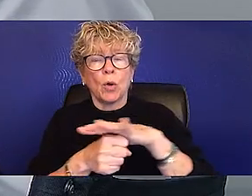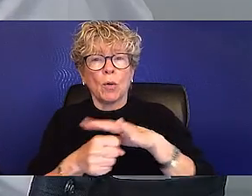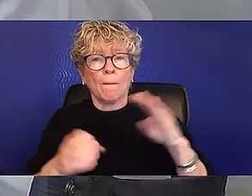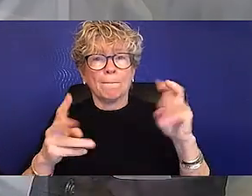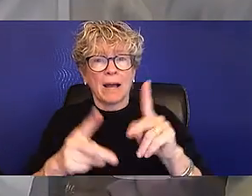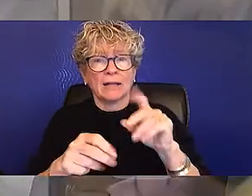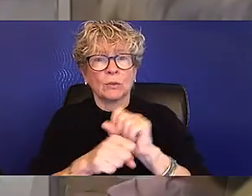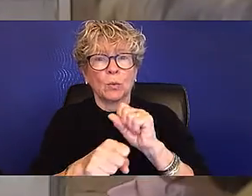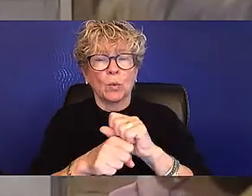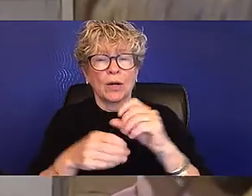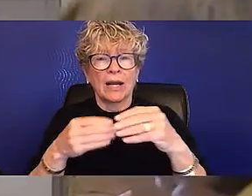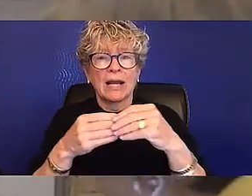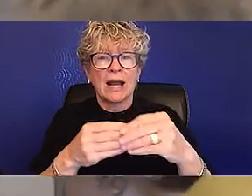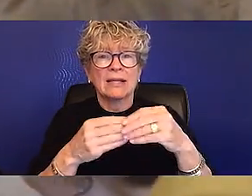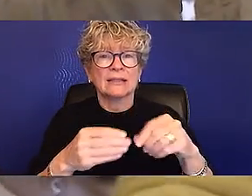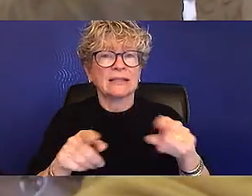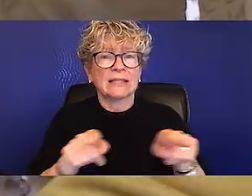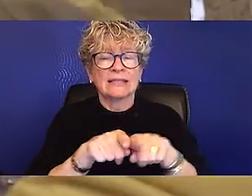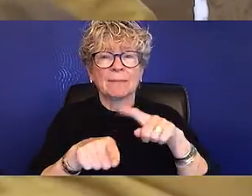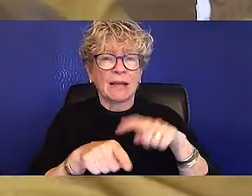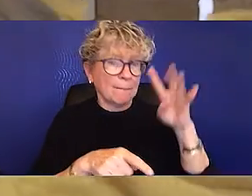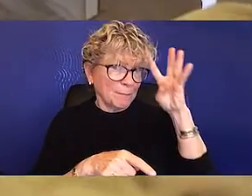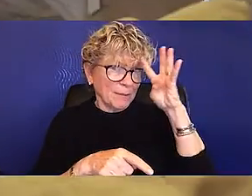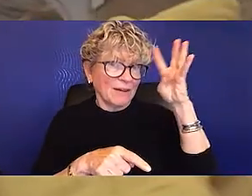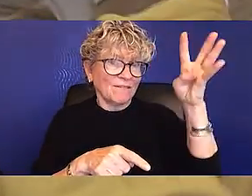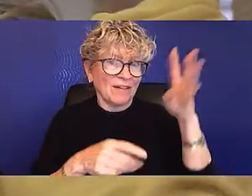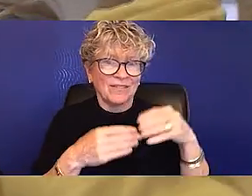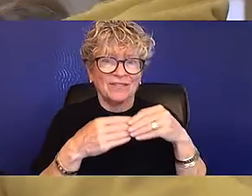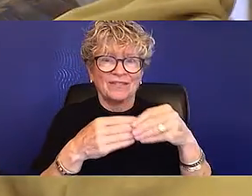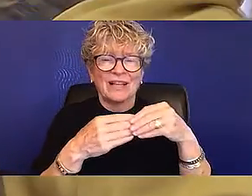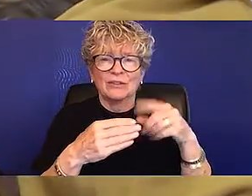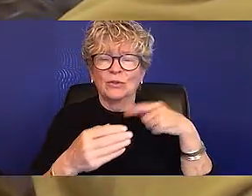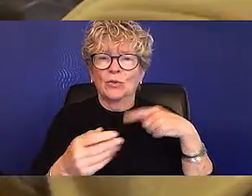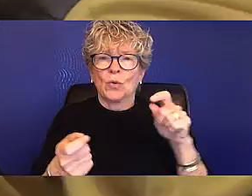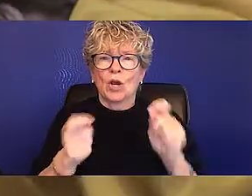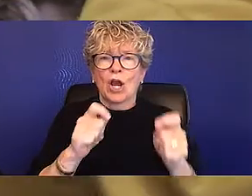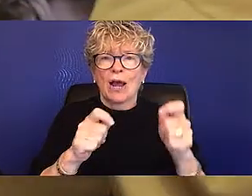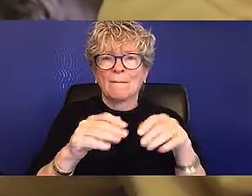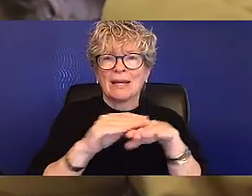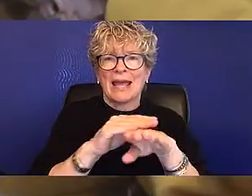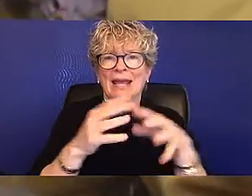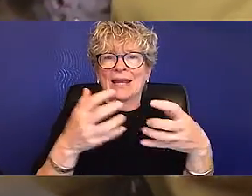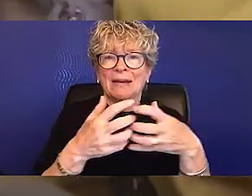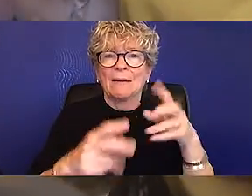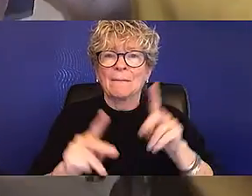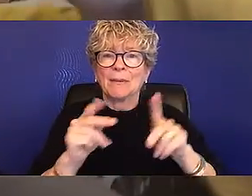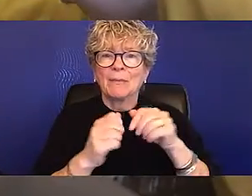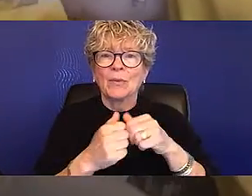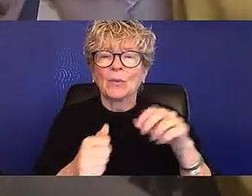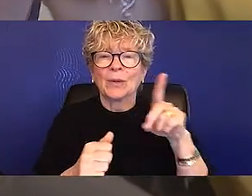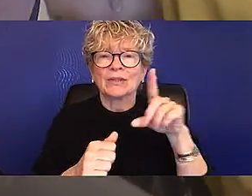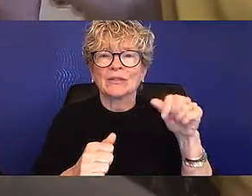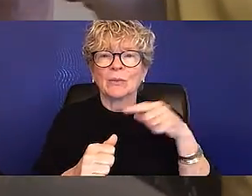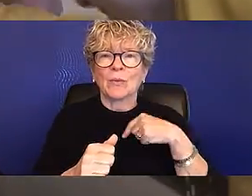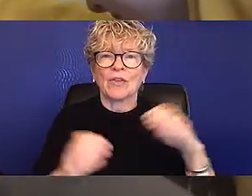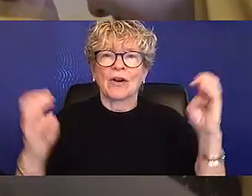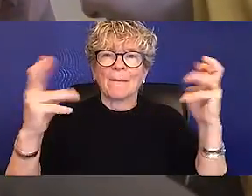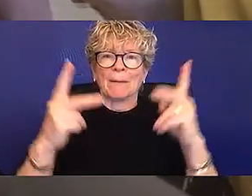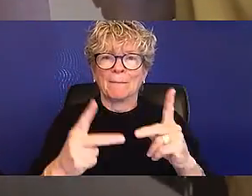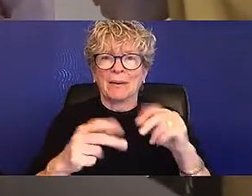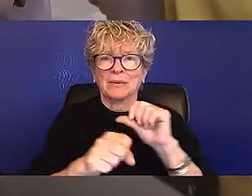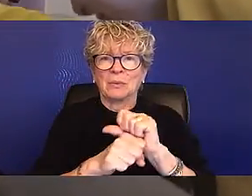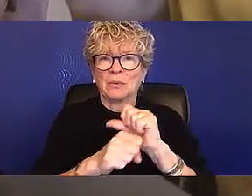to continue to follow local return-to-work guidance while also remaining innovative, creative, and flexible for